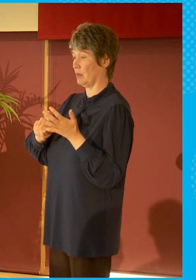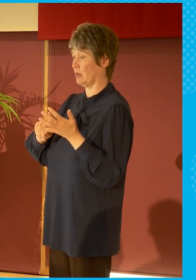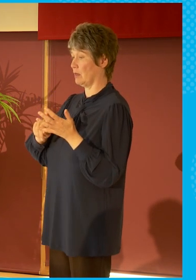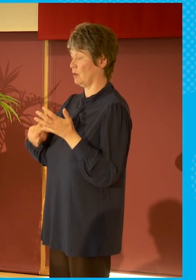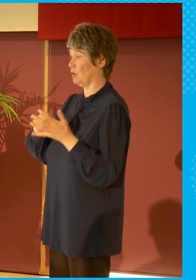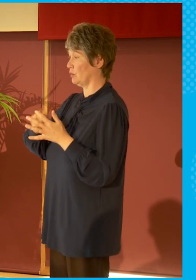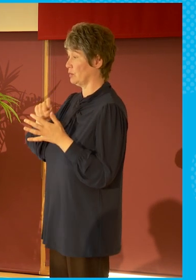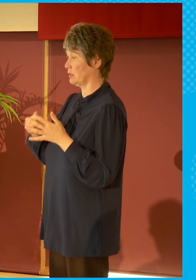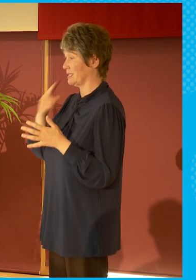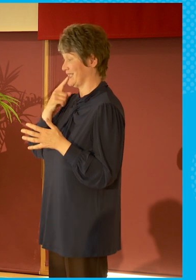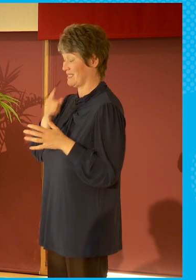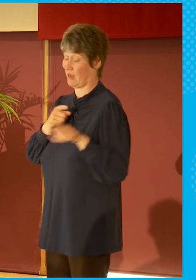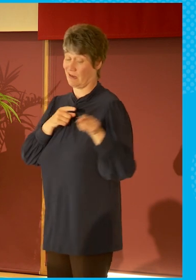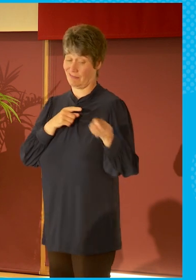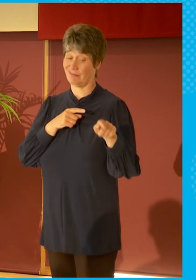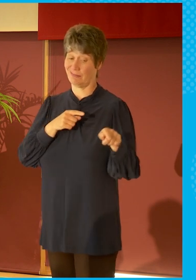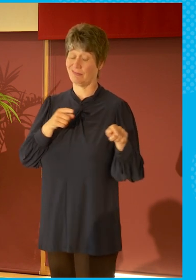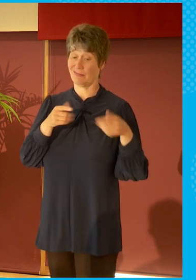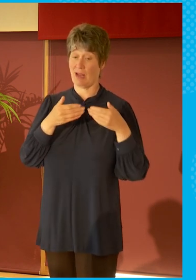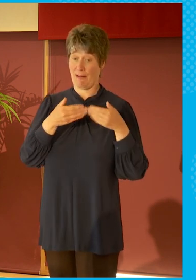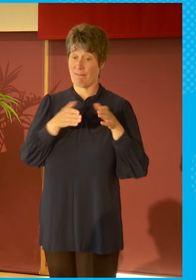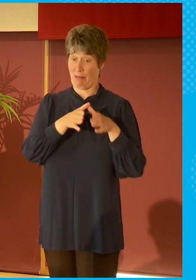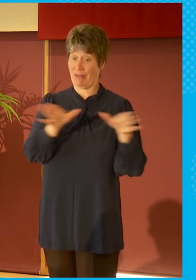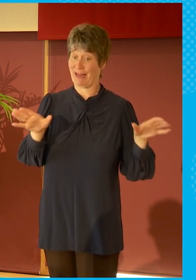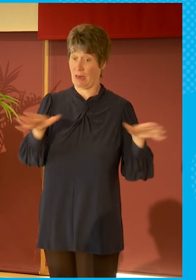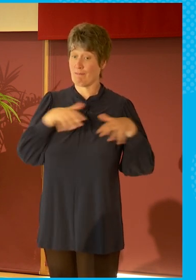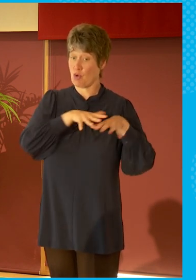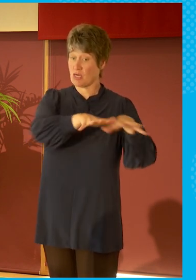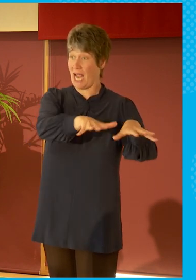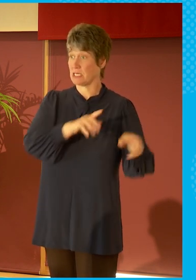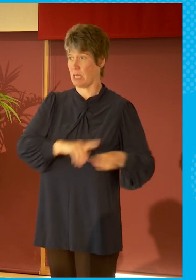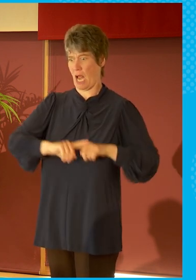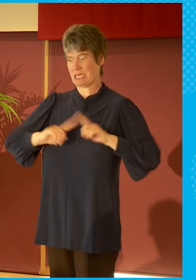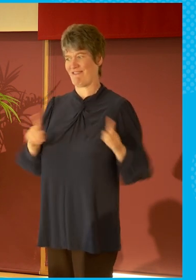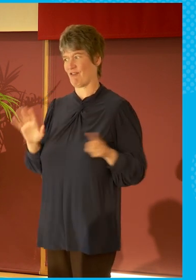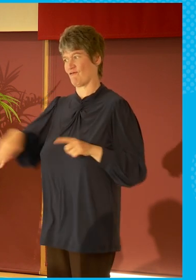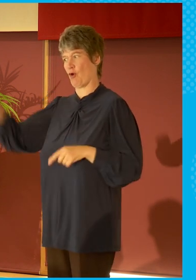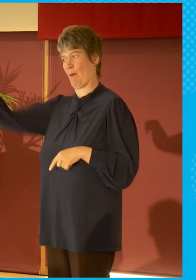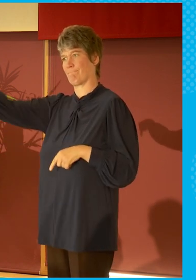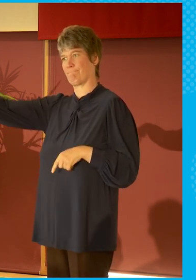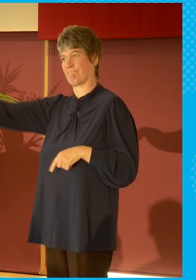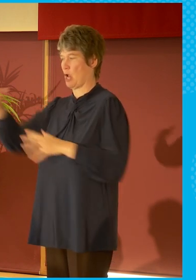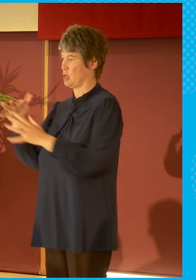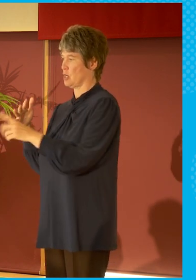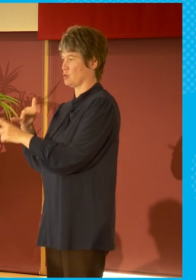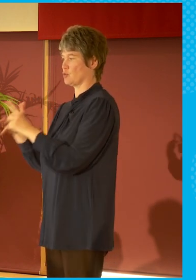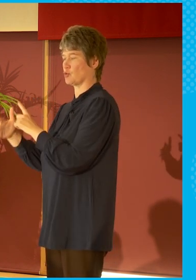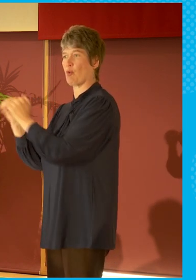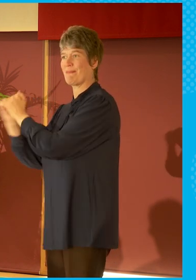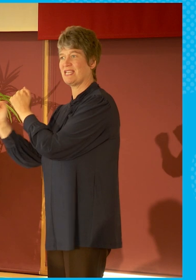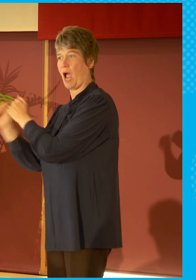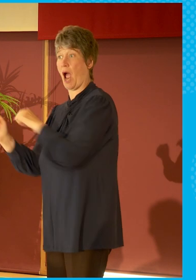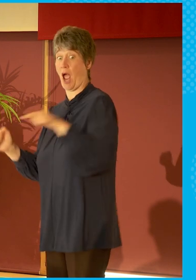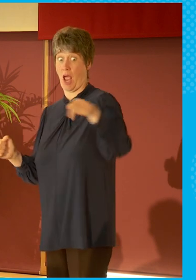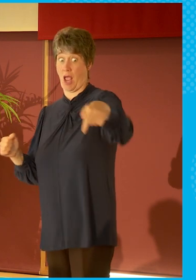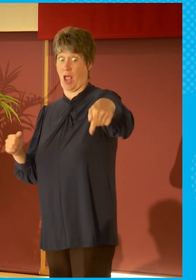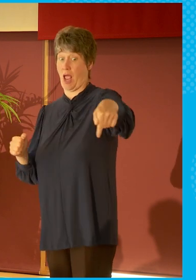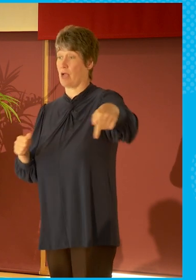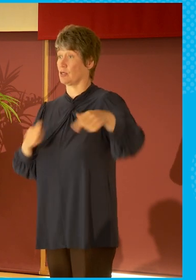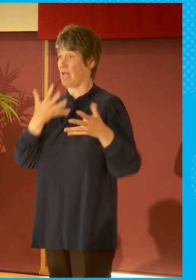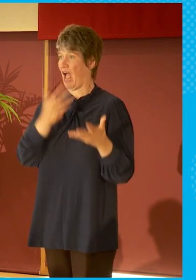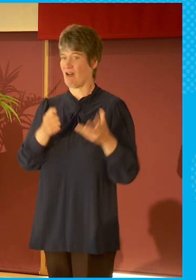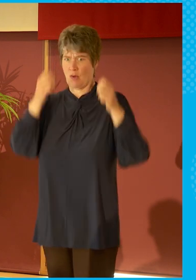very different place from a lot of social media in that, that we are regulated. And I know that Ofcom are in the room today and both